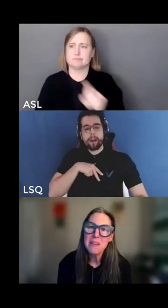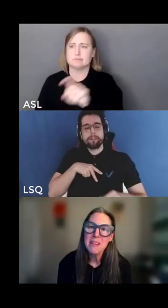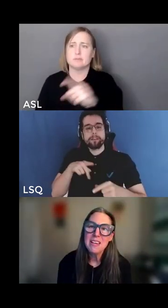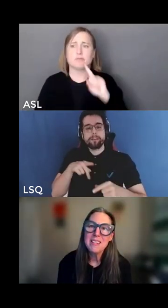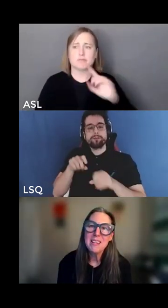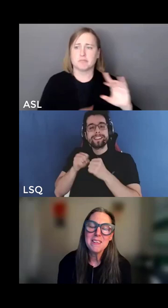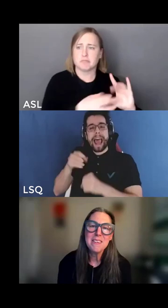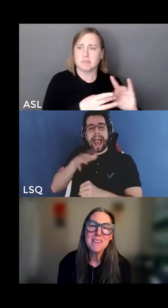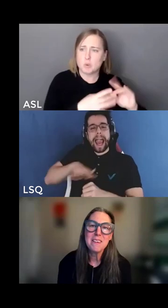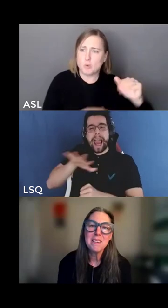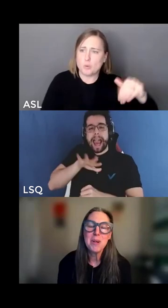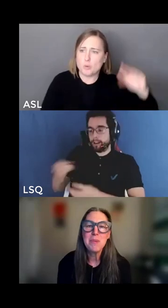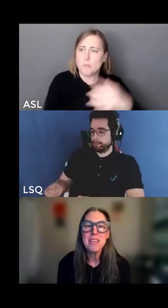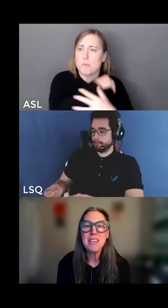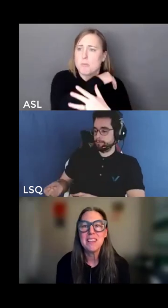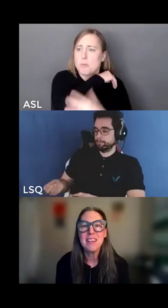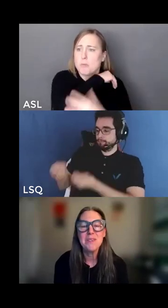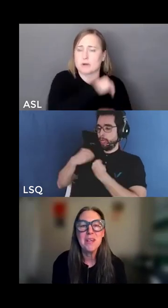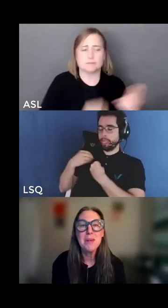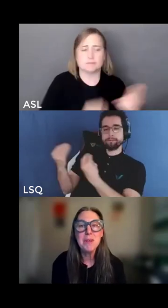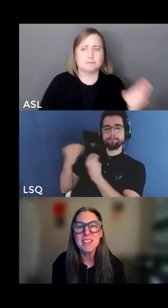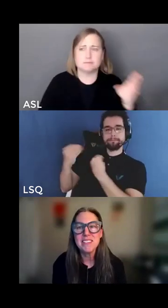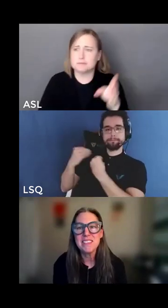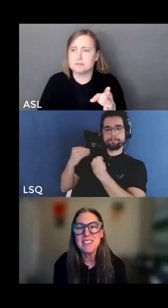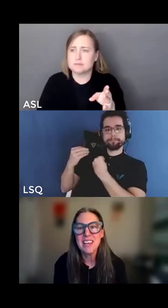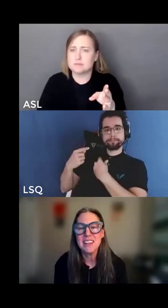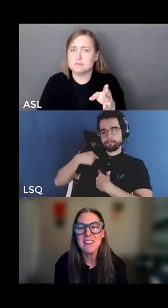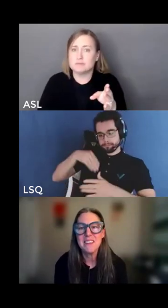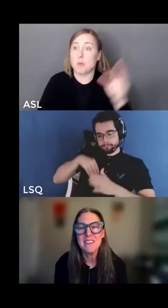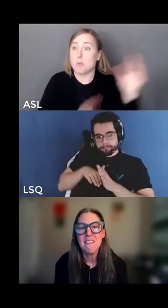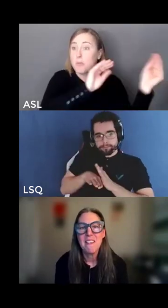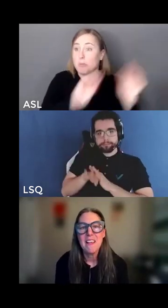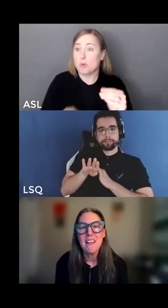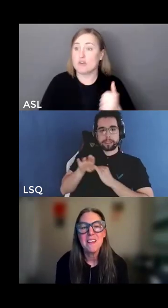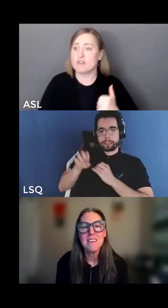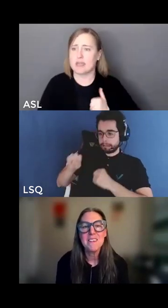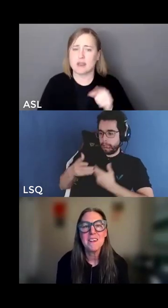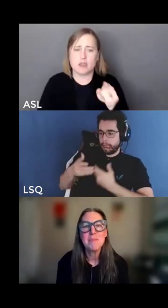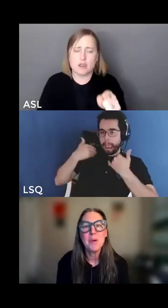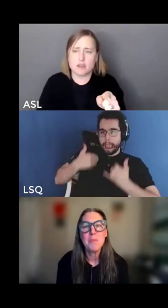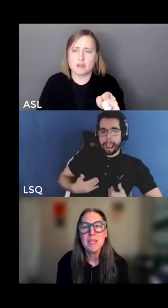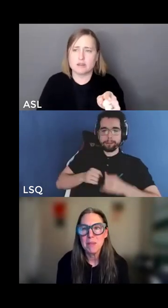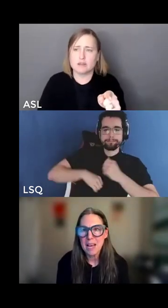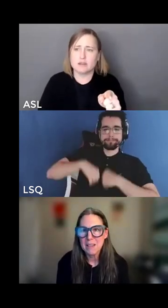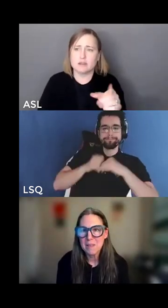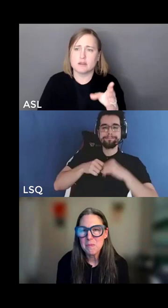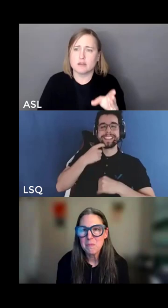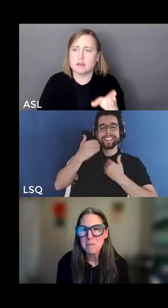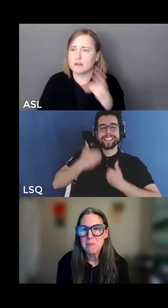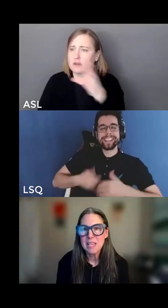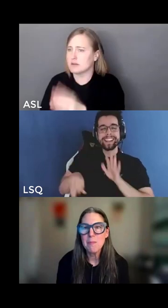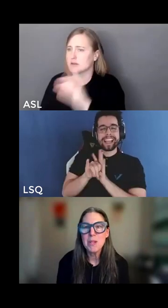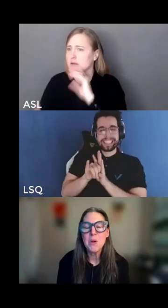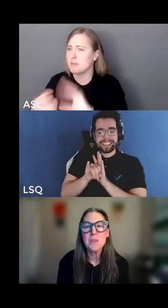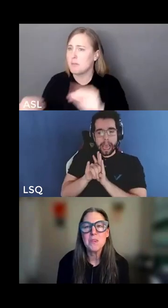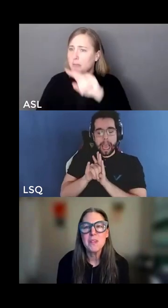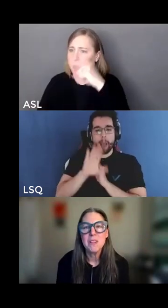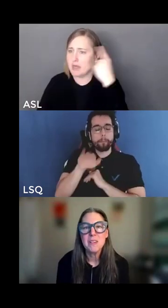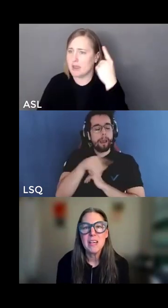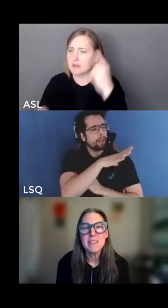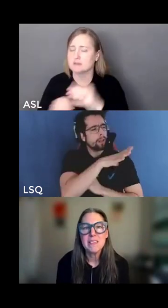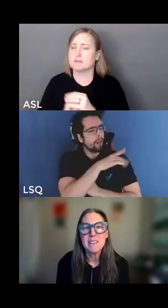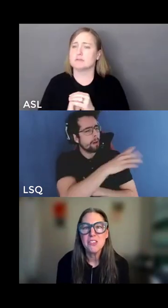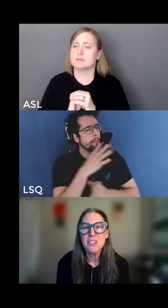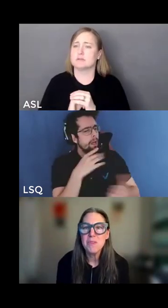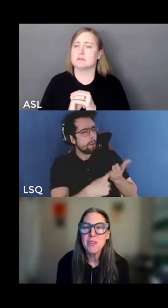another talked about being a new immigrant in canada and another talked about being black and let me note